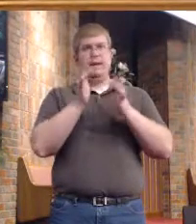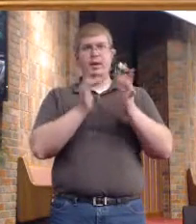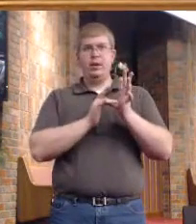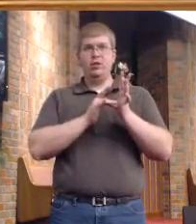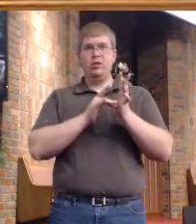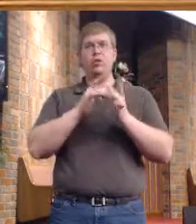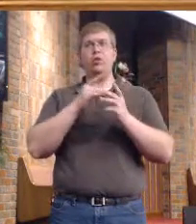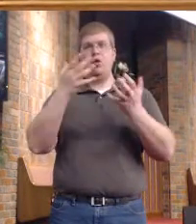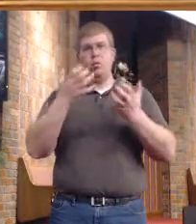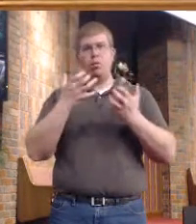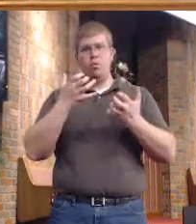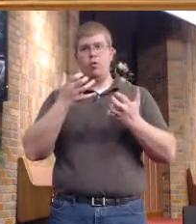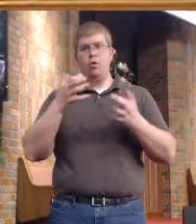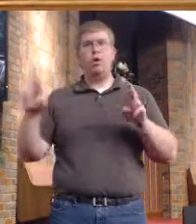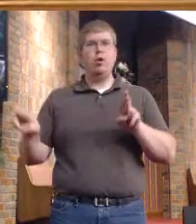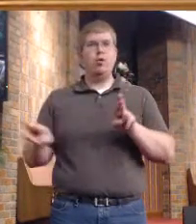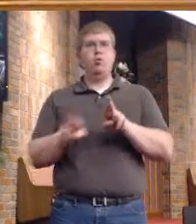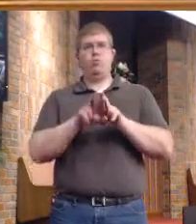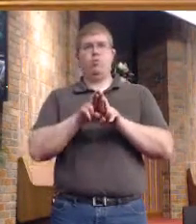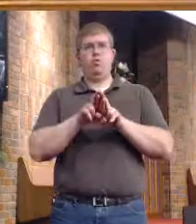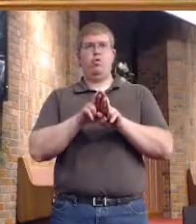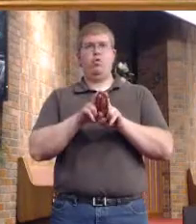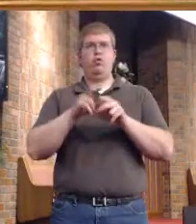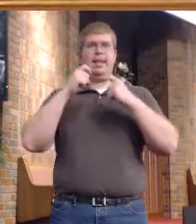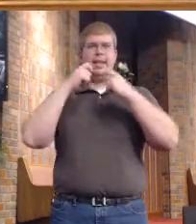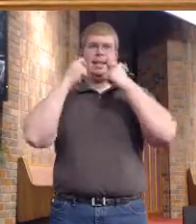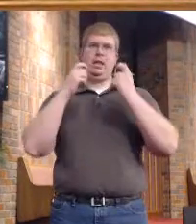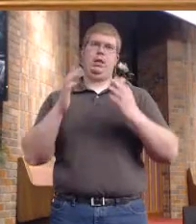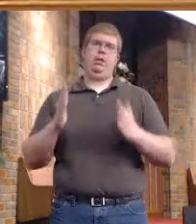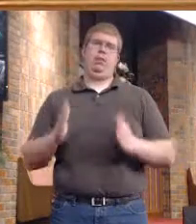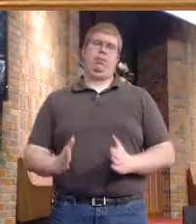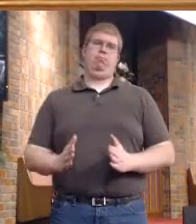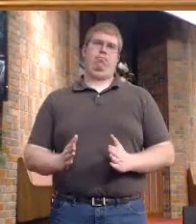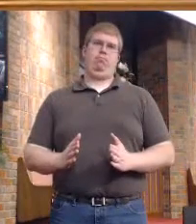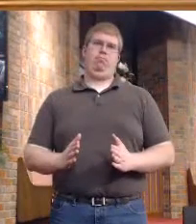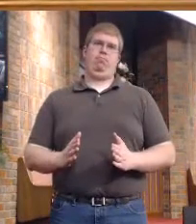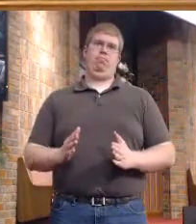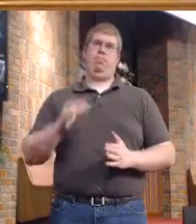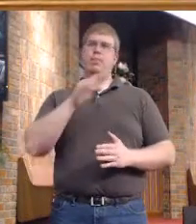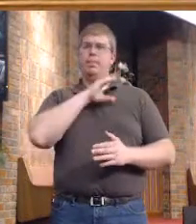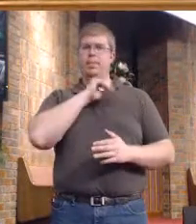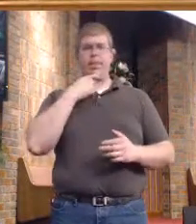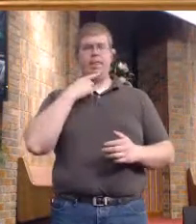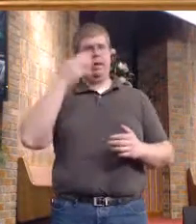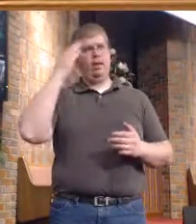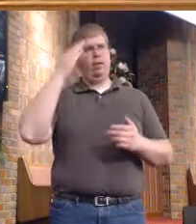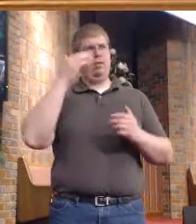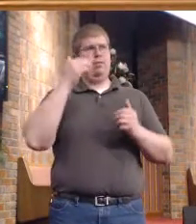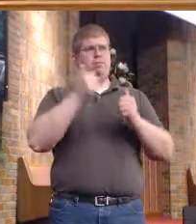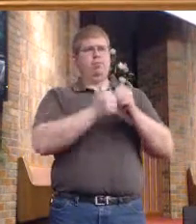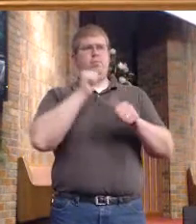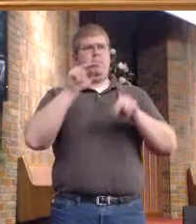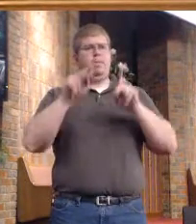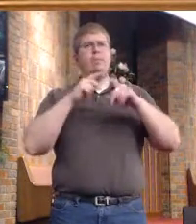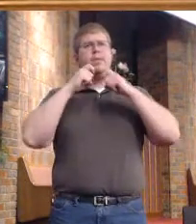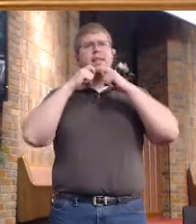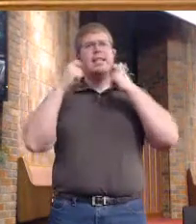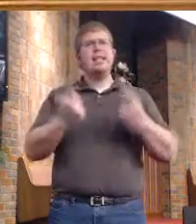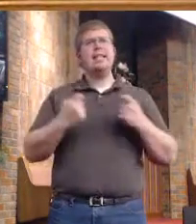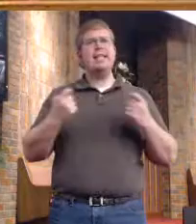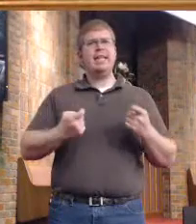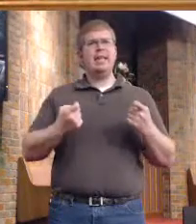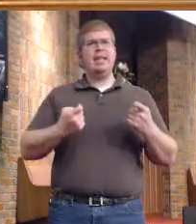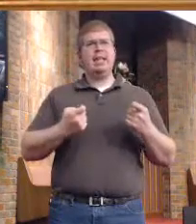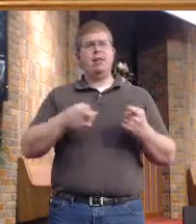sinners. And the normal process for those who are involved in sin is that God wants them